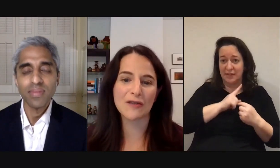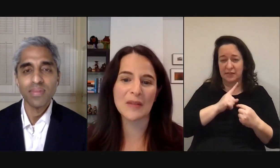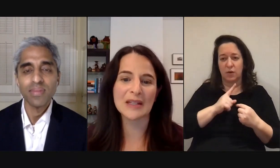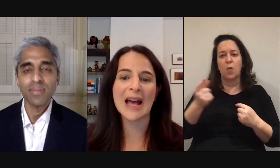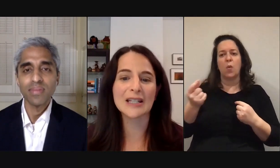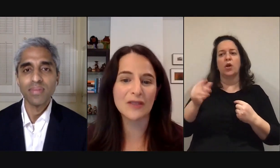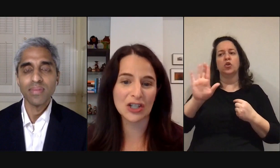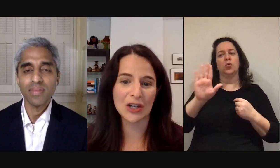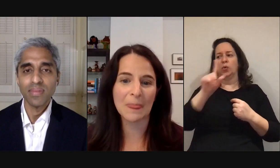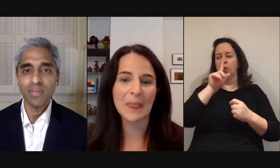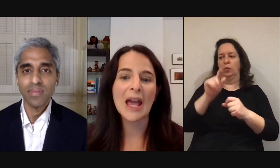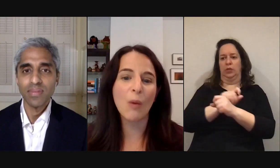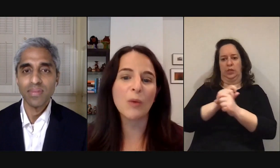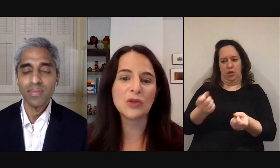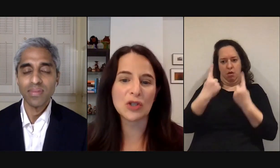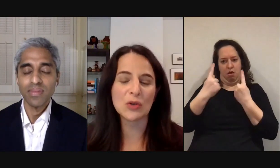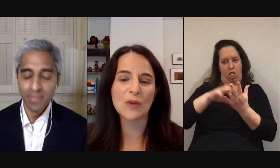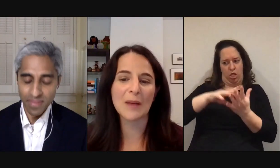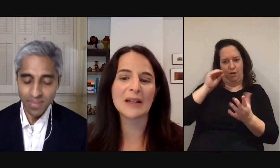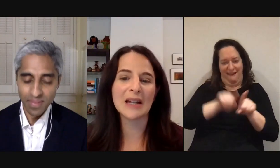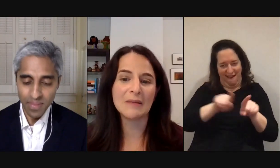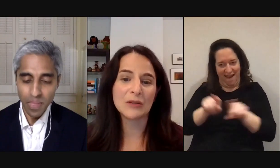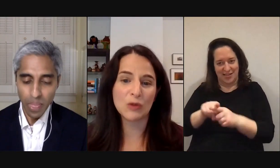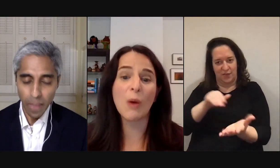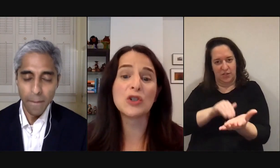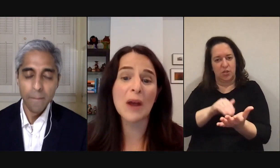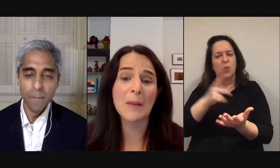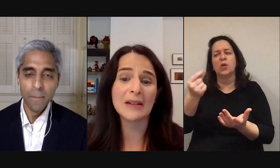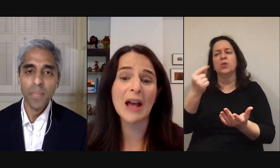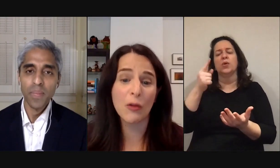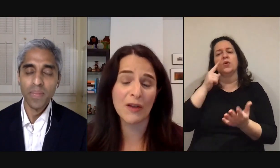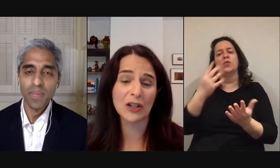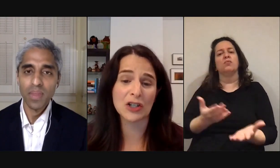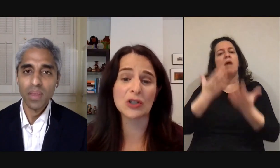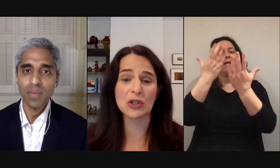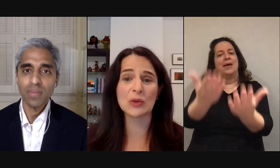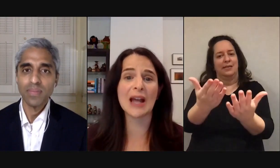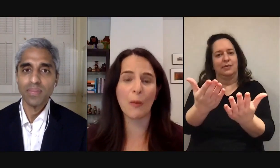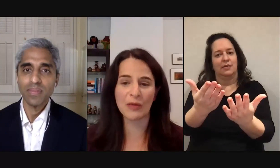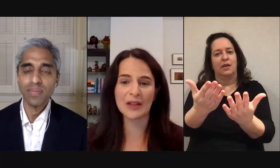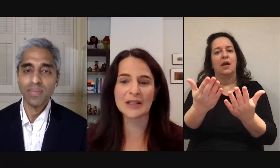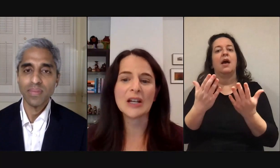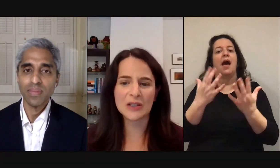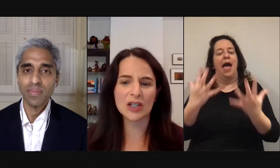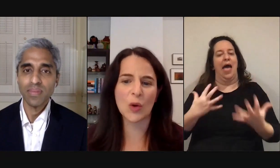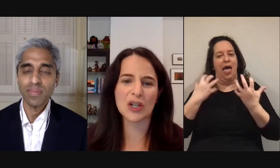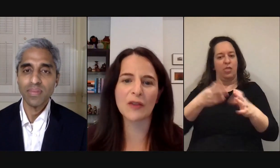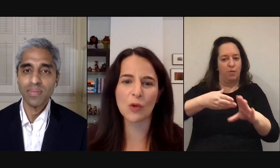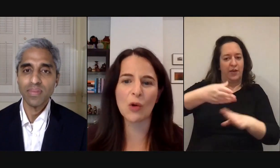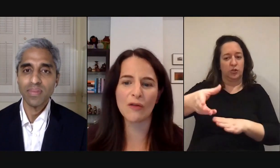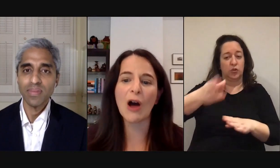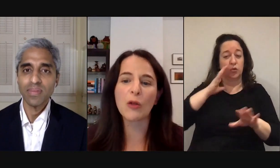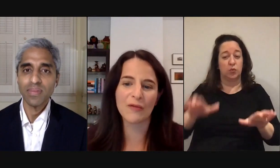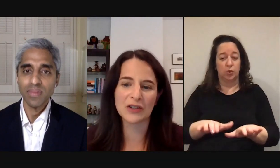takeaways from this as a physician and what would you do to recommend what would you recommend health professionals do to help with this so this is